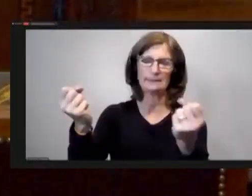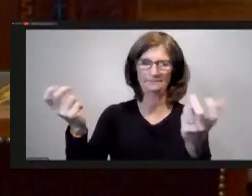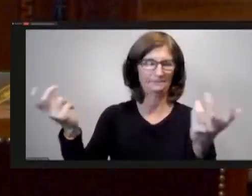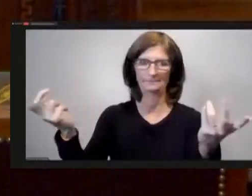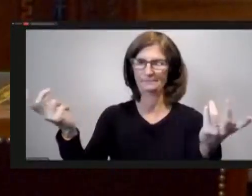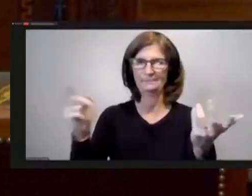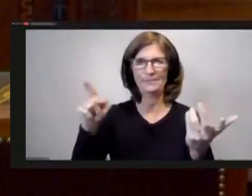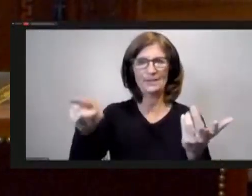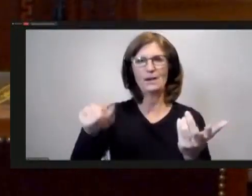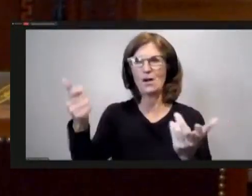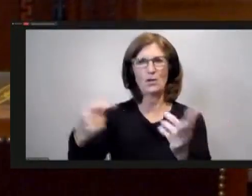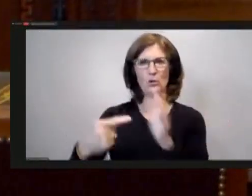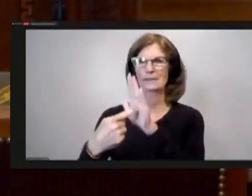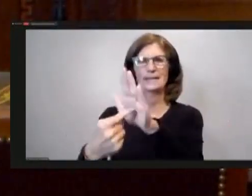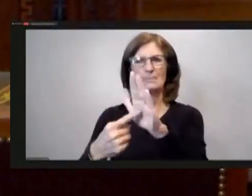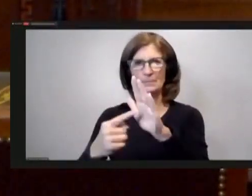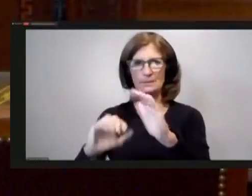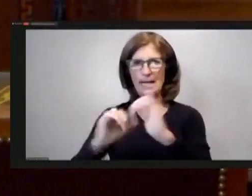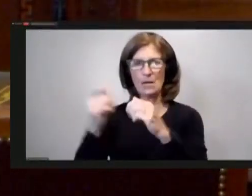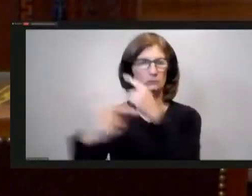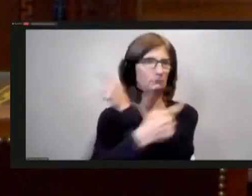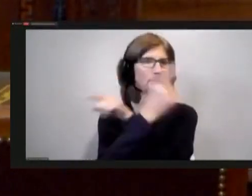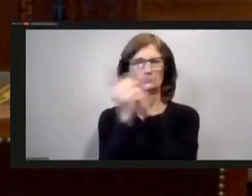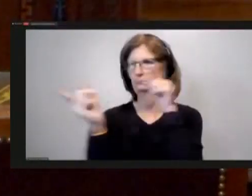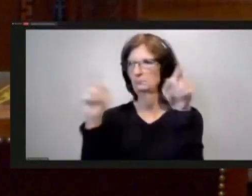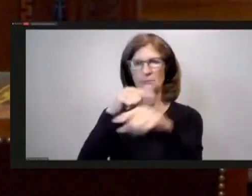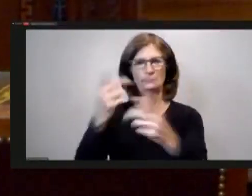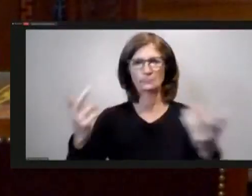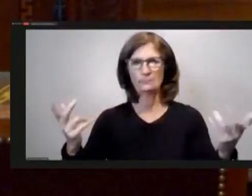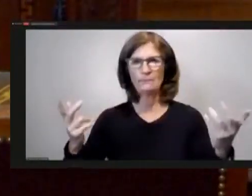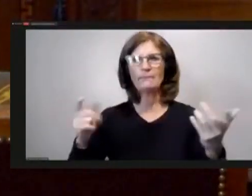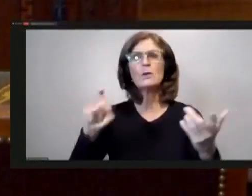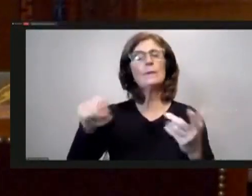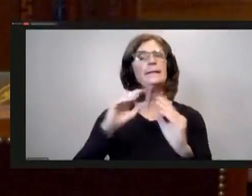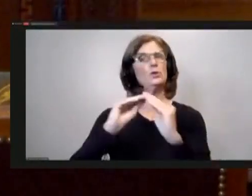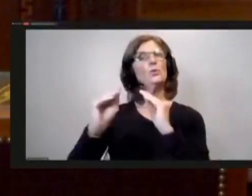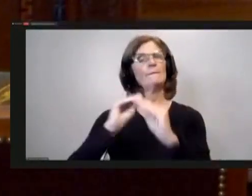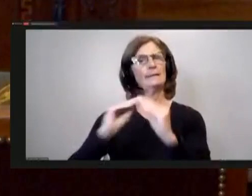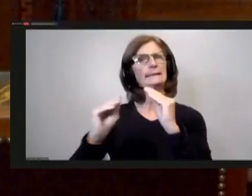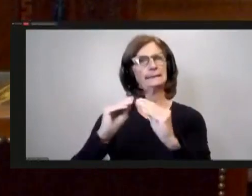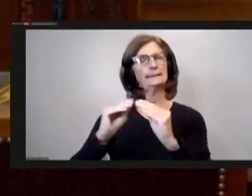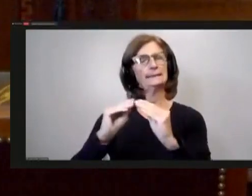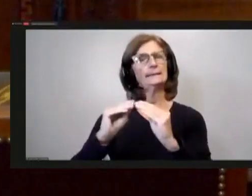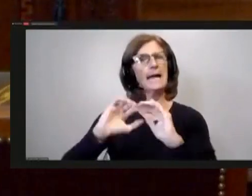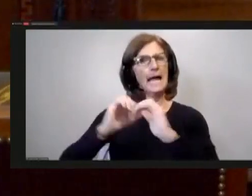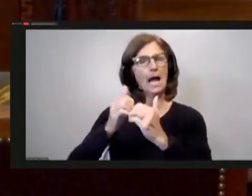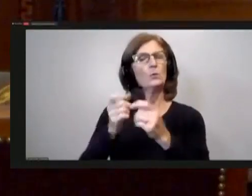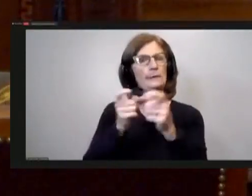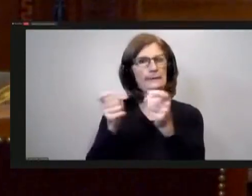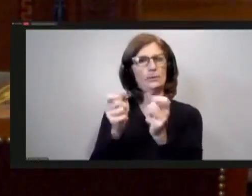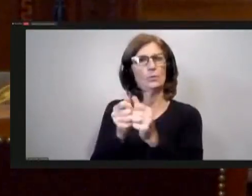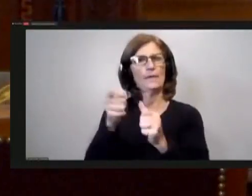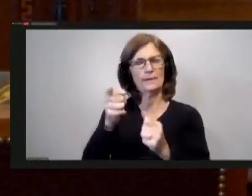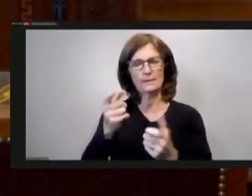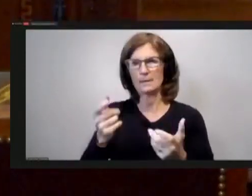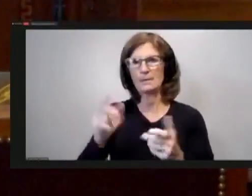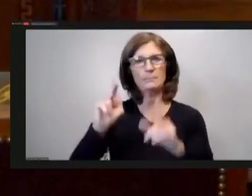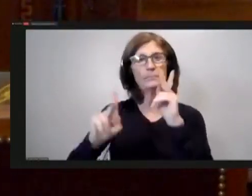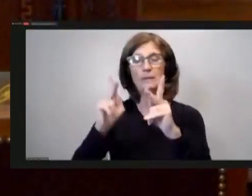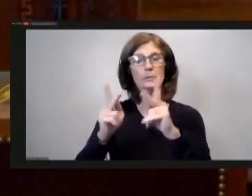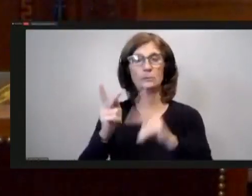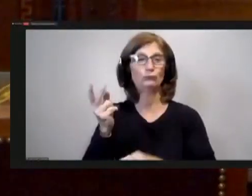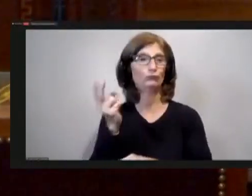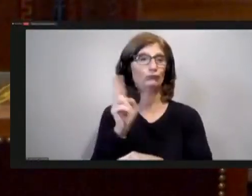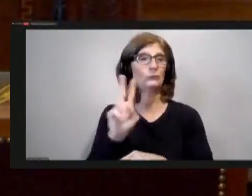example of how broken this is and we need to fix this right when we have random people walking down the street